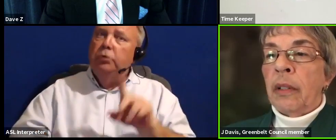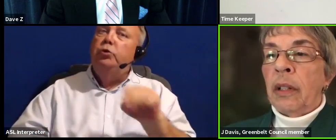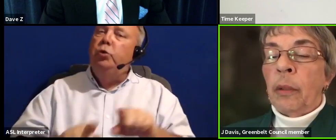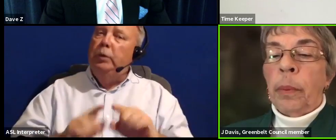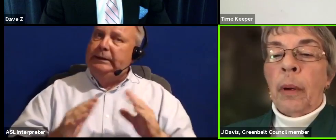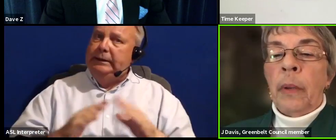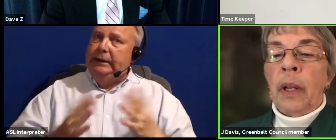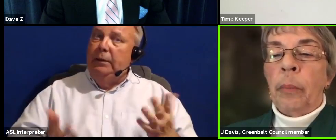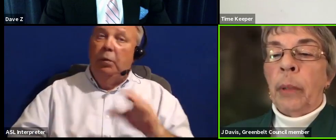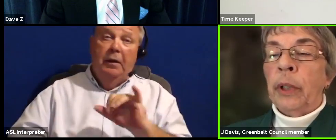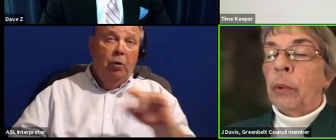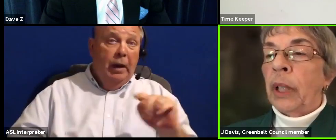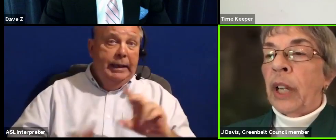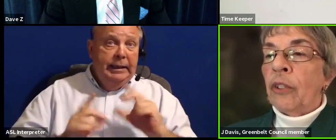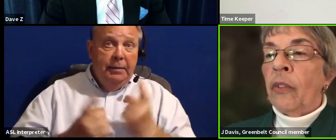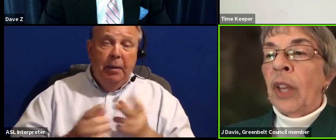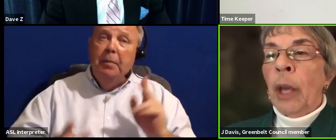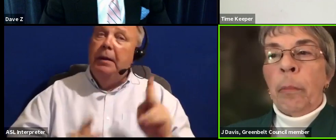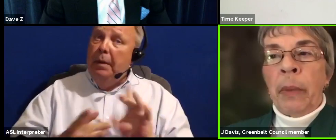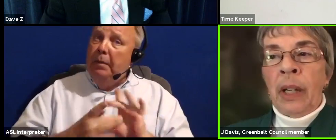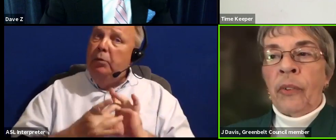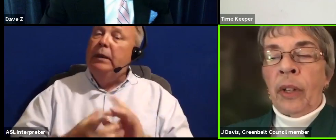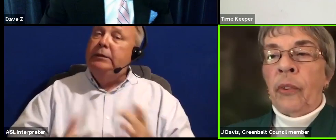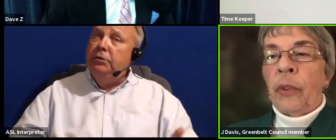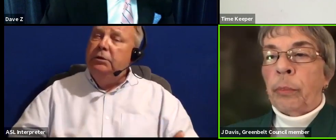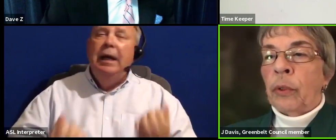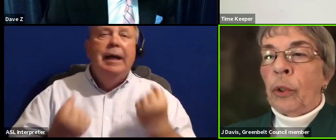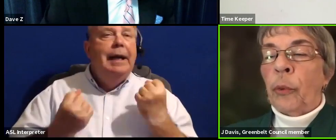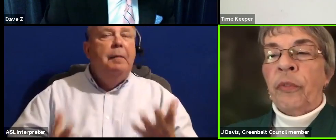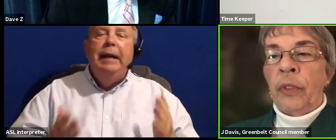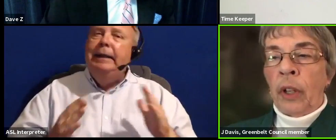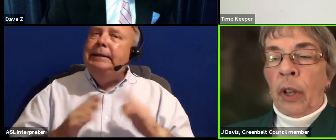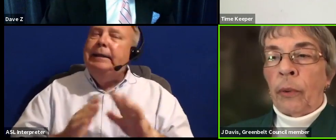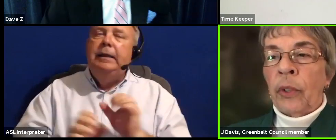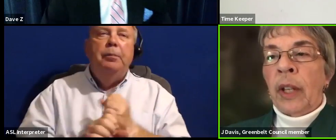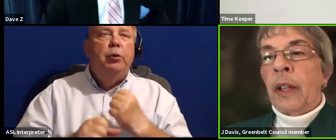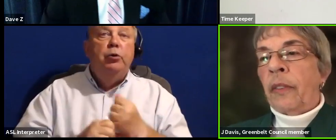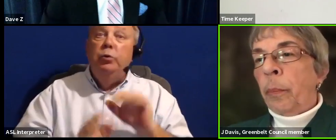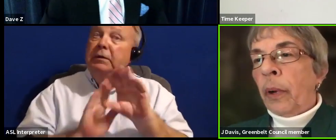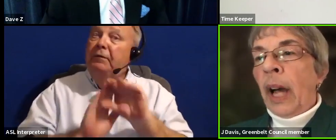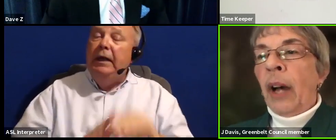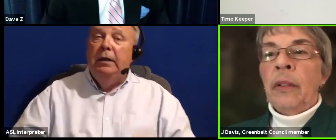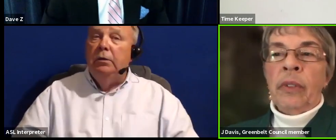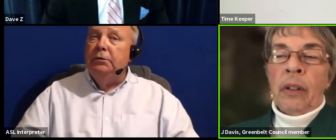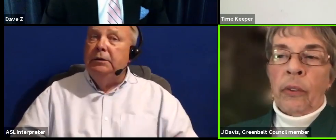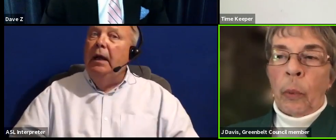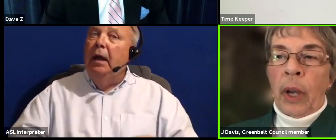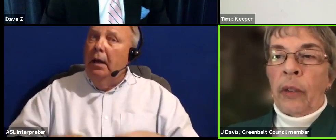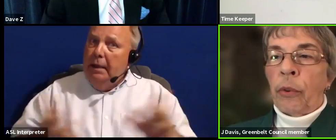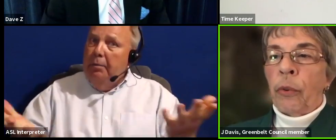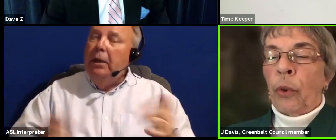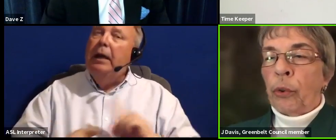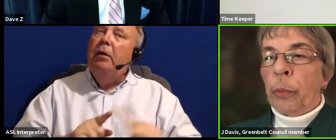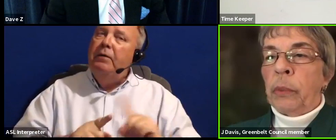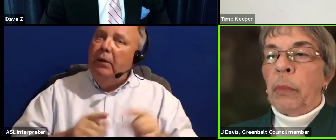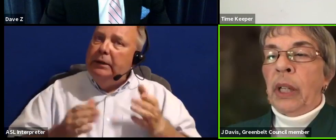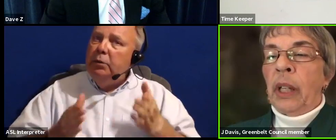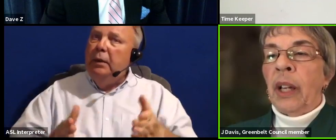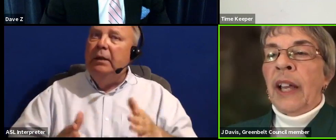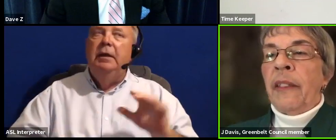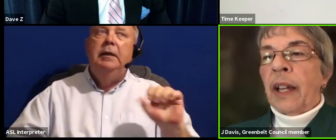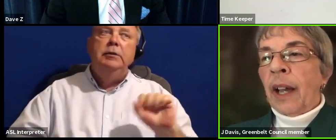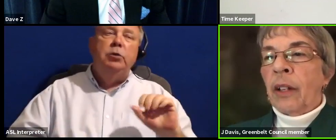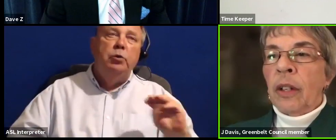with our IT department and public relations. Many cities produce videos that they put out in various ways through social